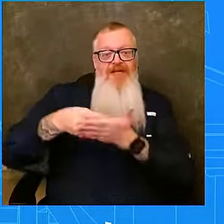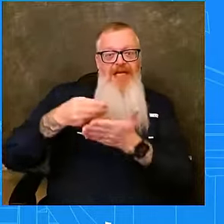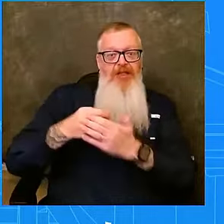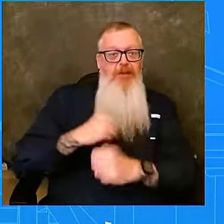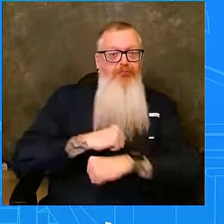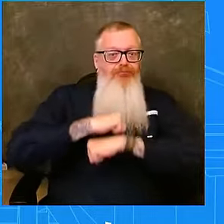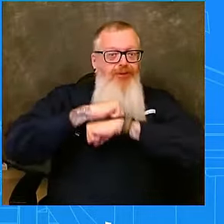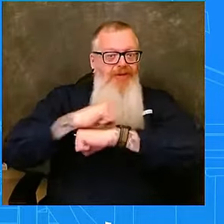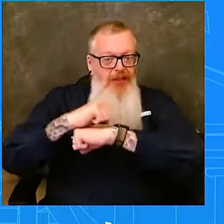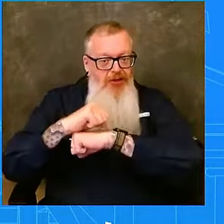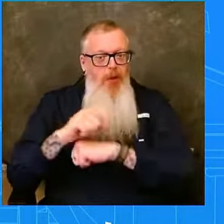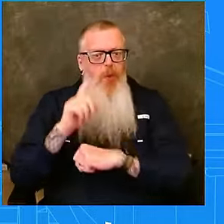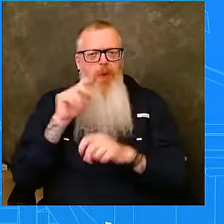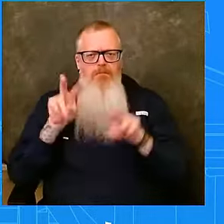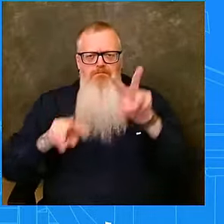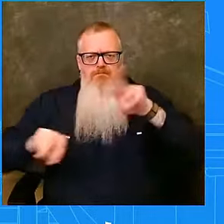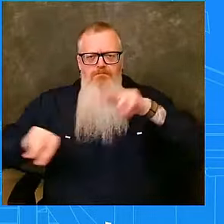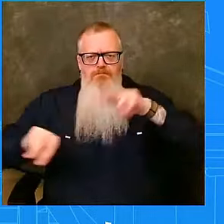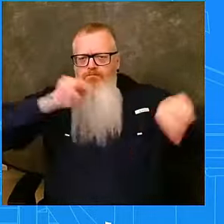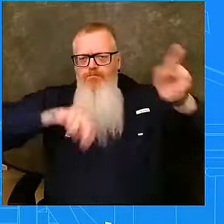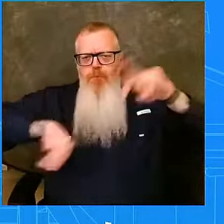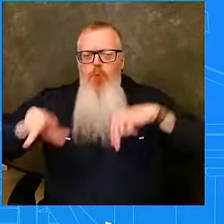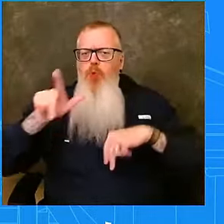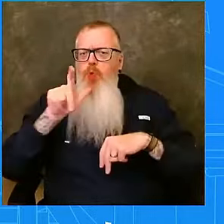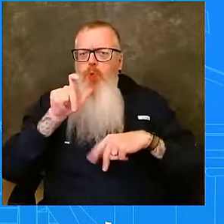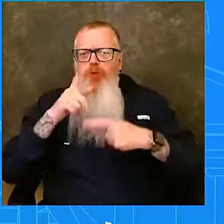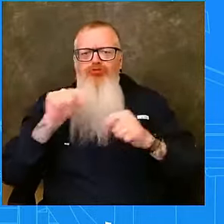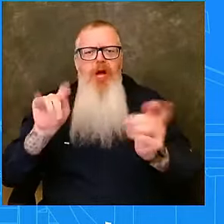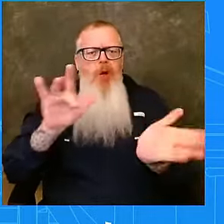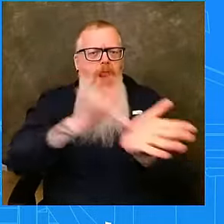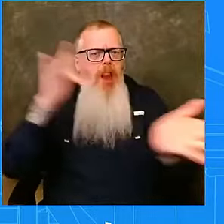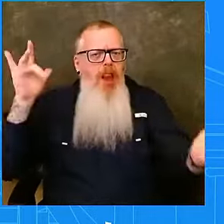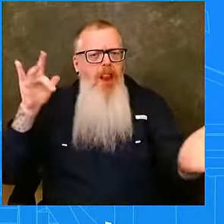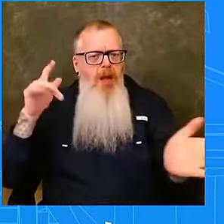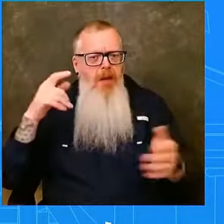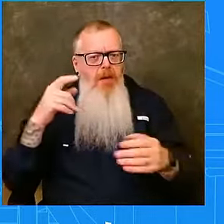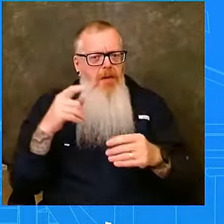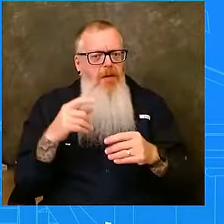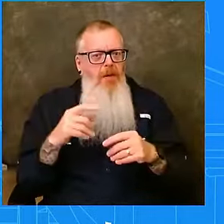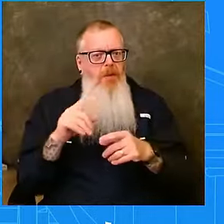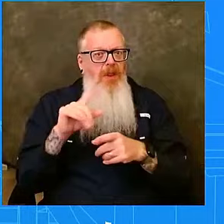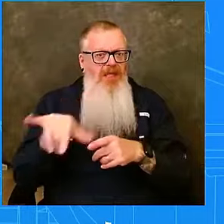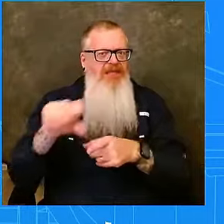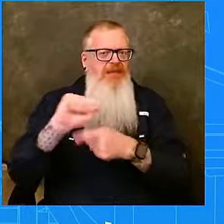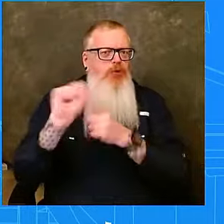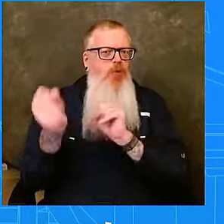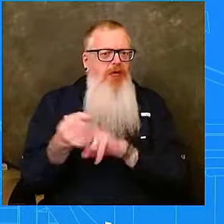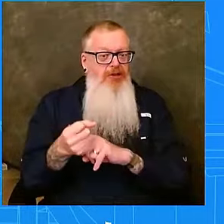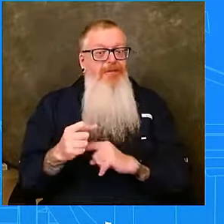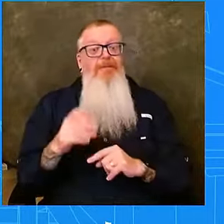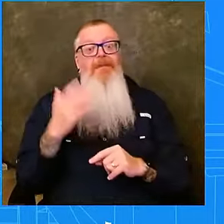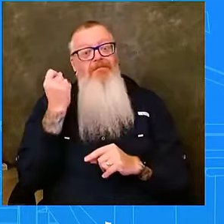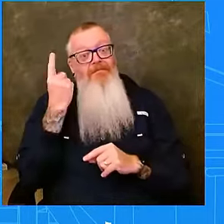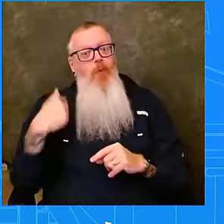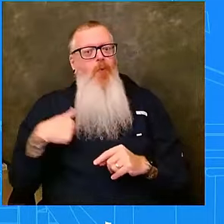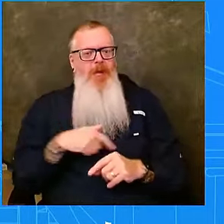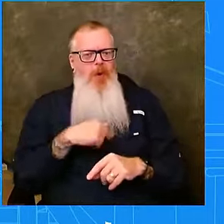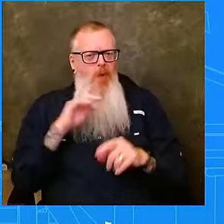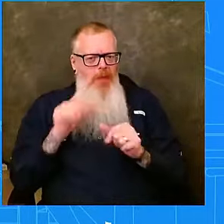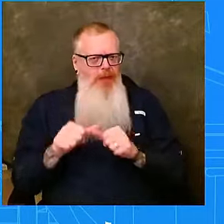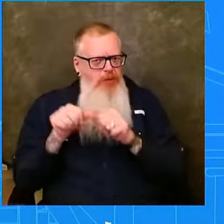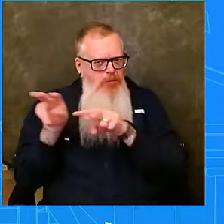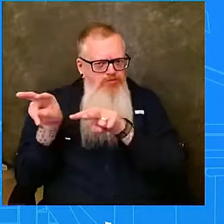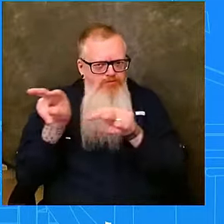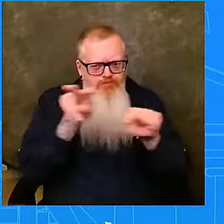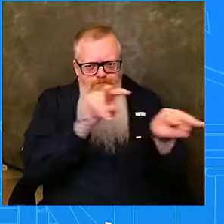natural disasters. The administration will also continue to work out and call out misinformation